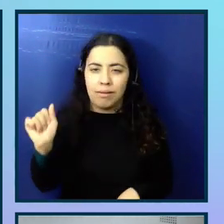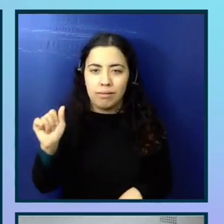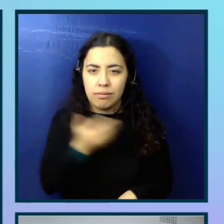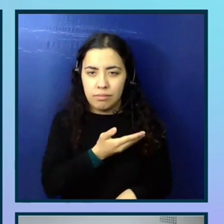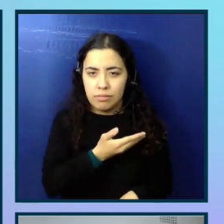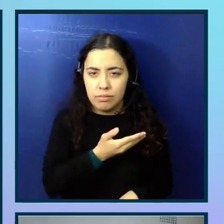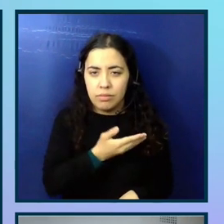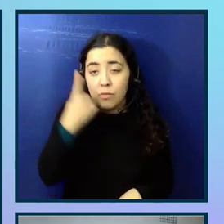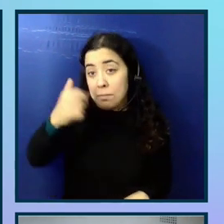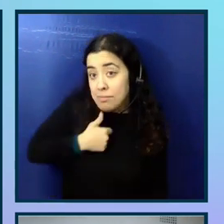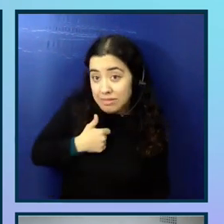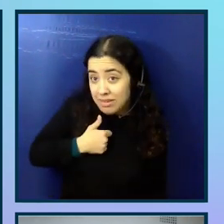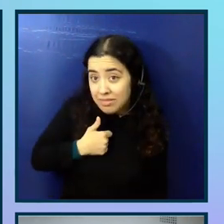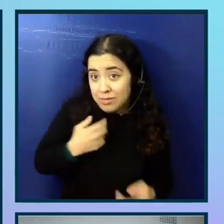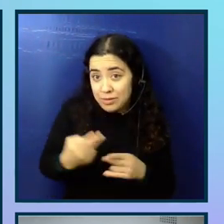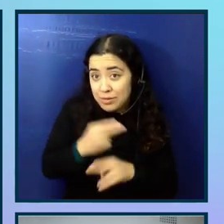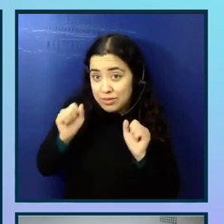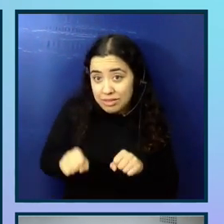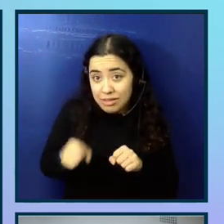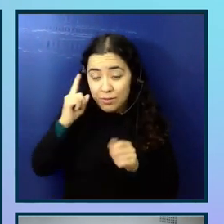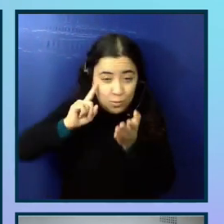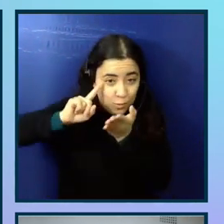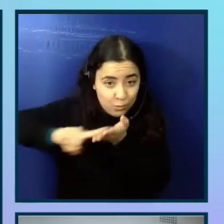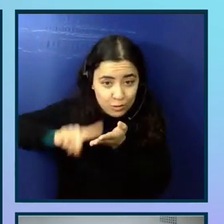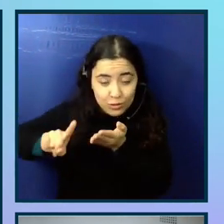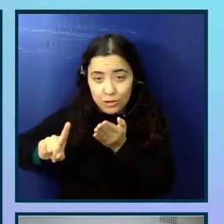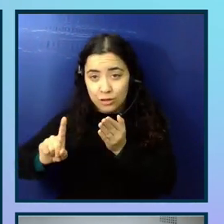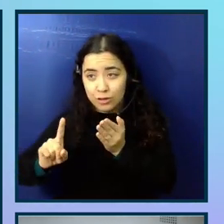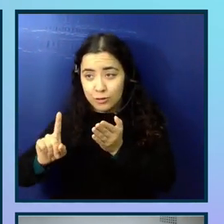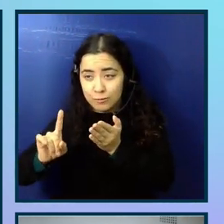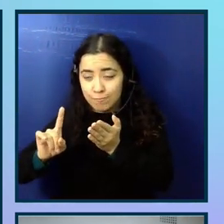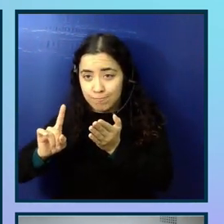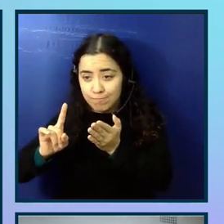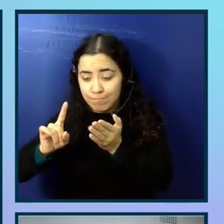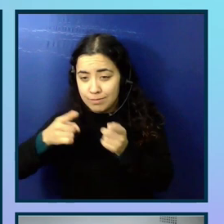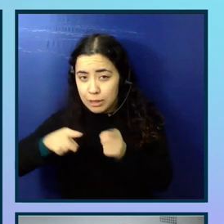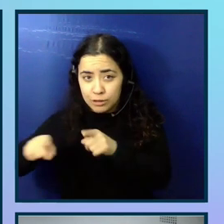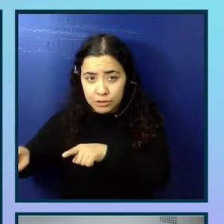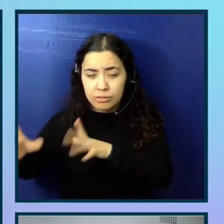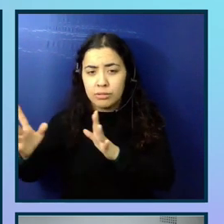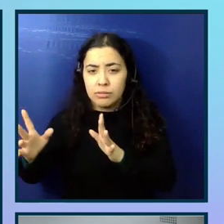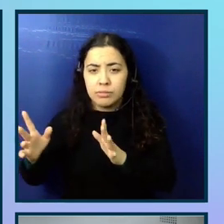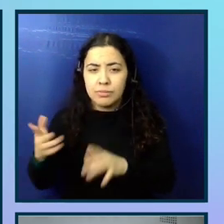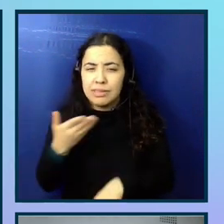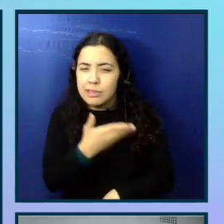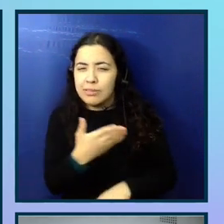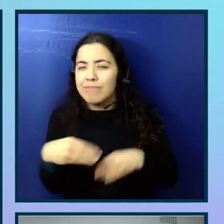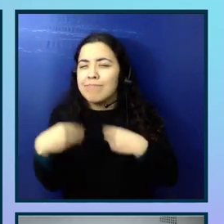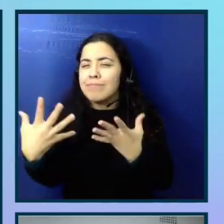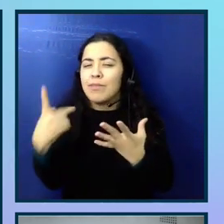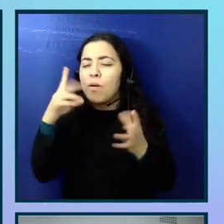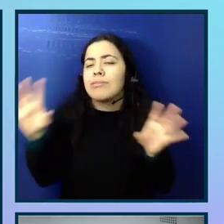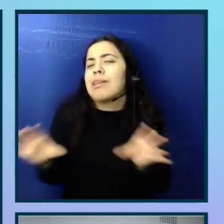or for myself actually to use from research sessions. And yeah, it's only put here for kind of decorative